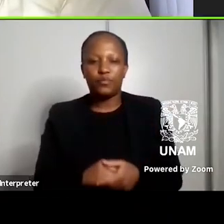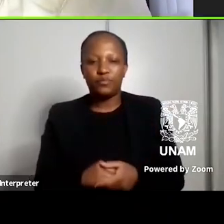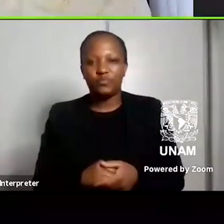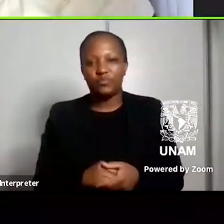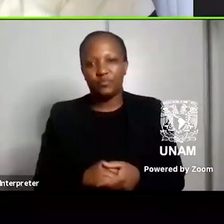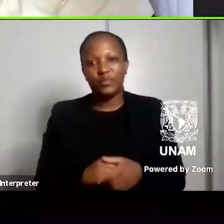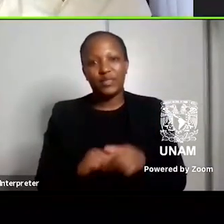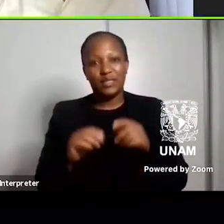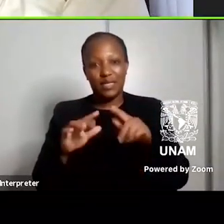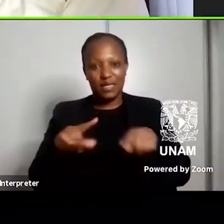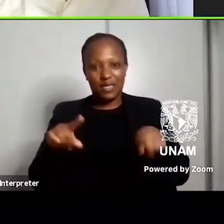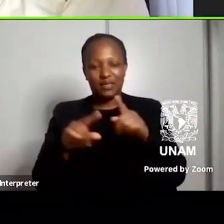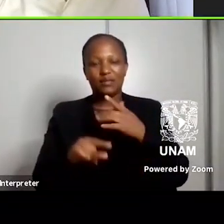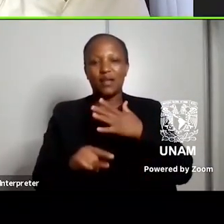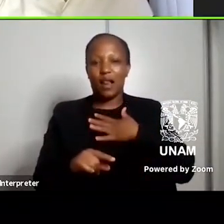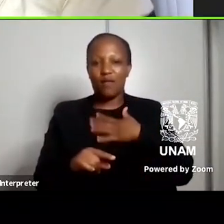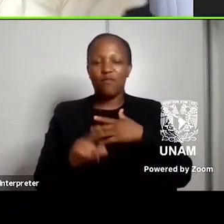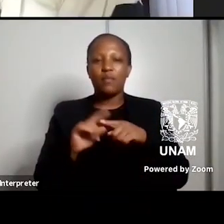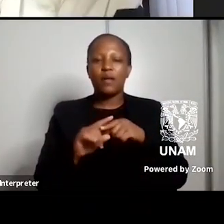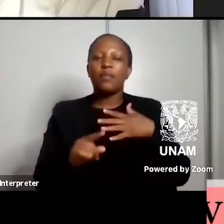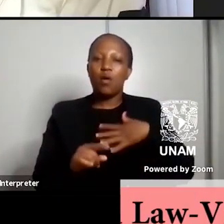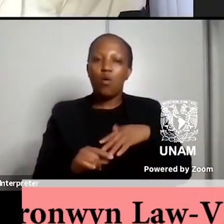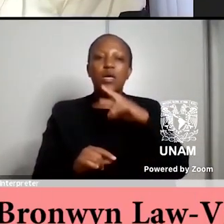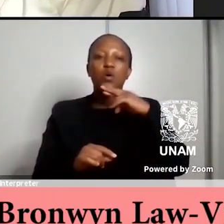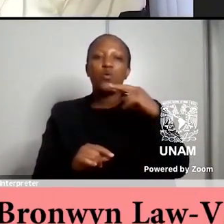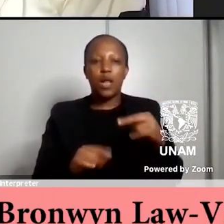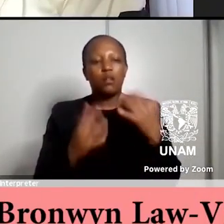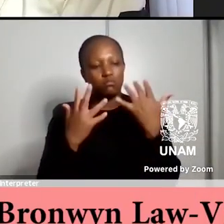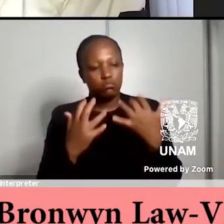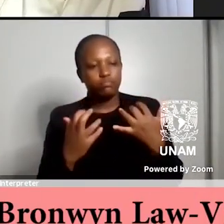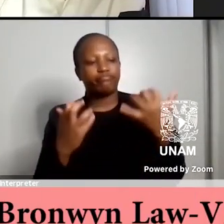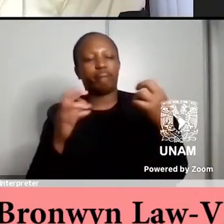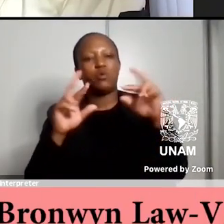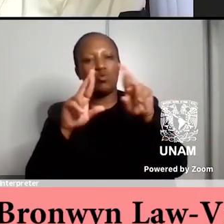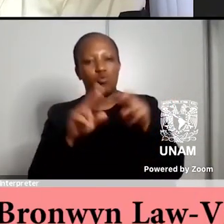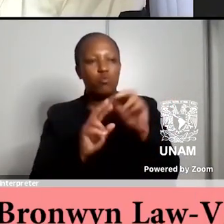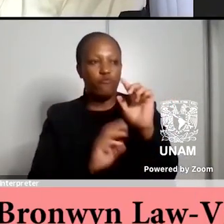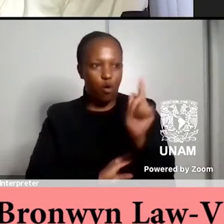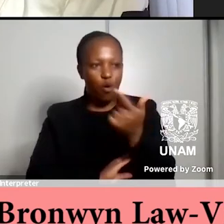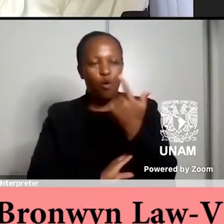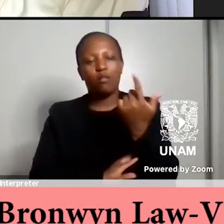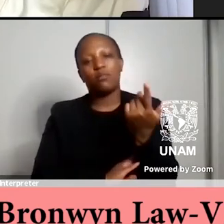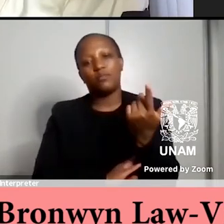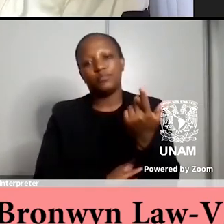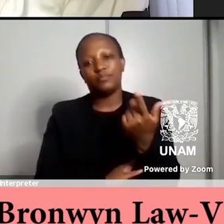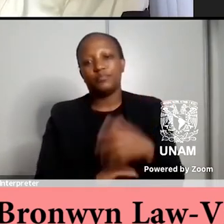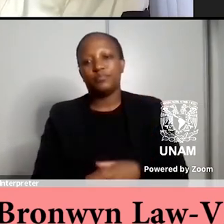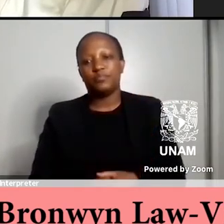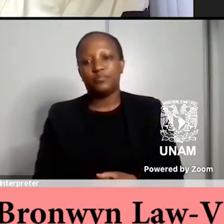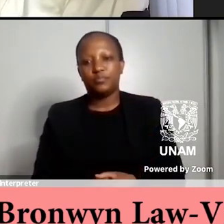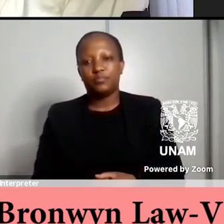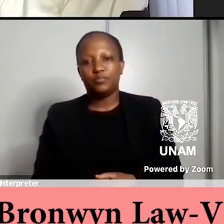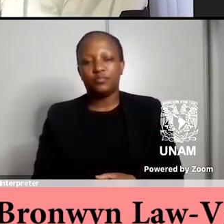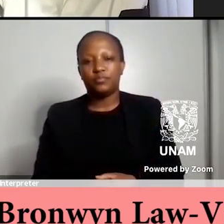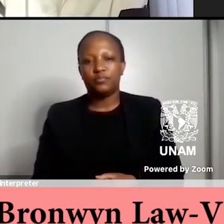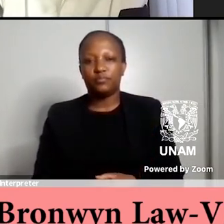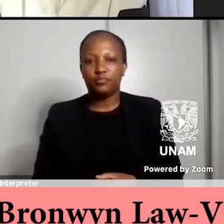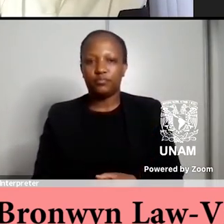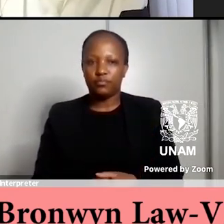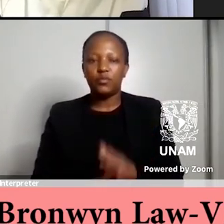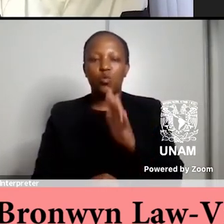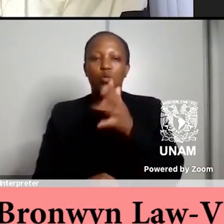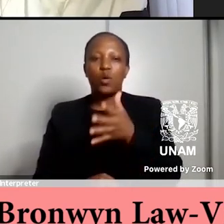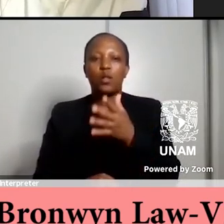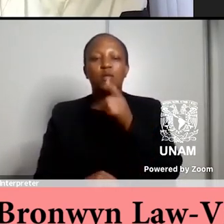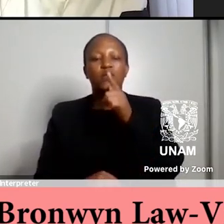but i would prefer being in a real room with all of you yeah exactly um i've been told that we're have about 10 minutes more because we